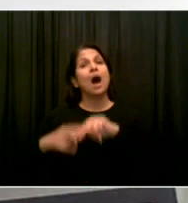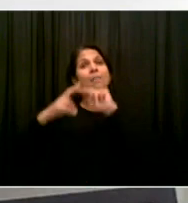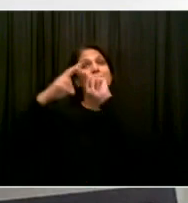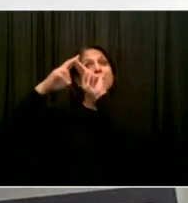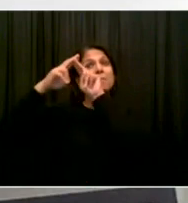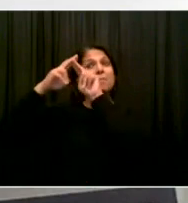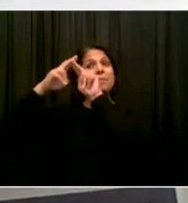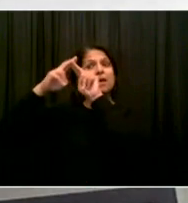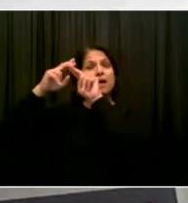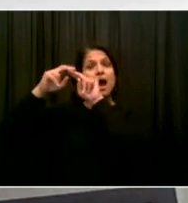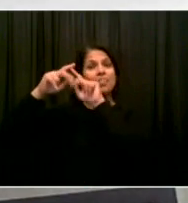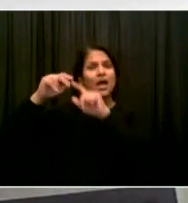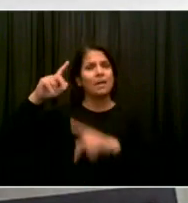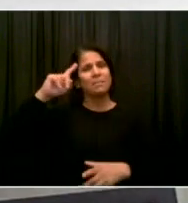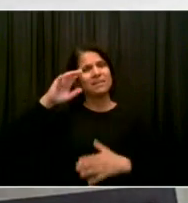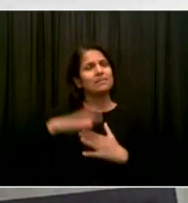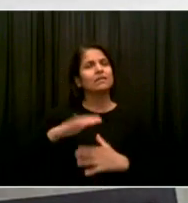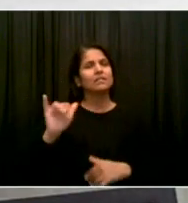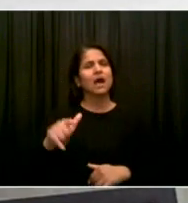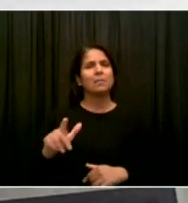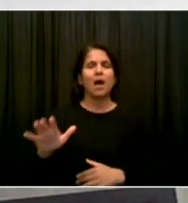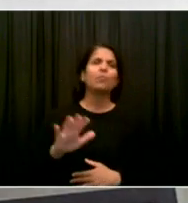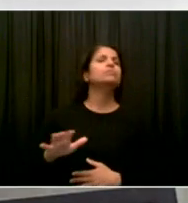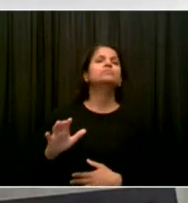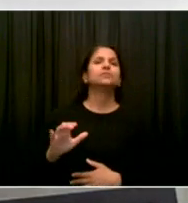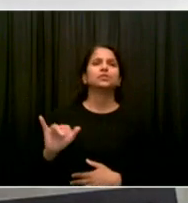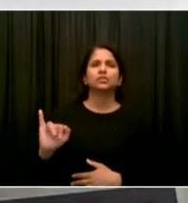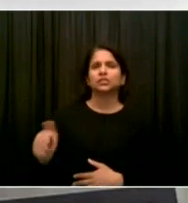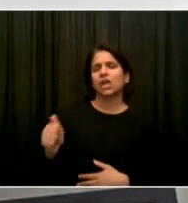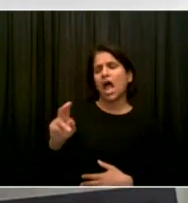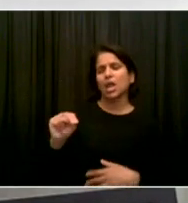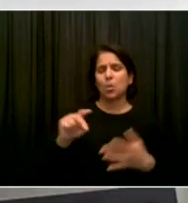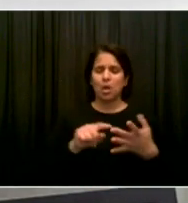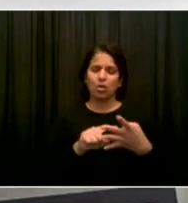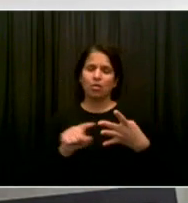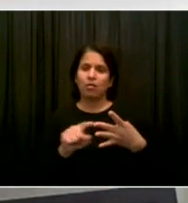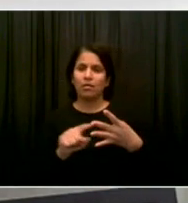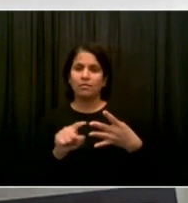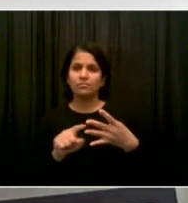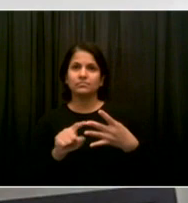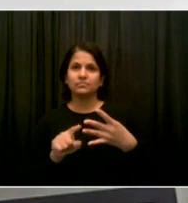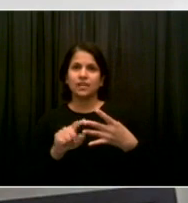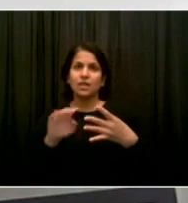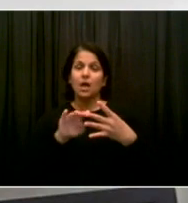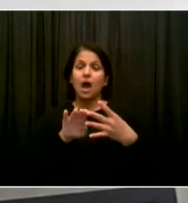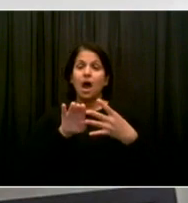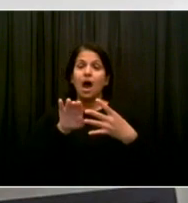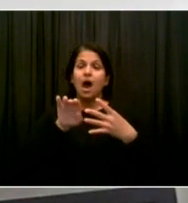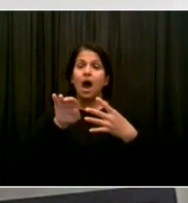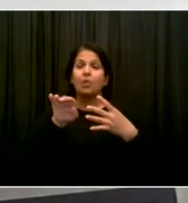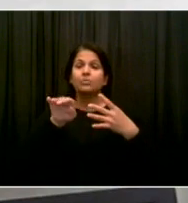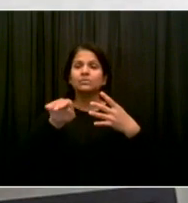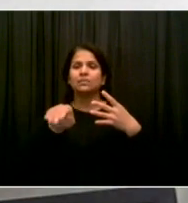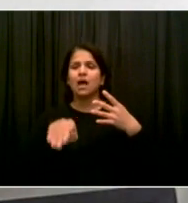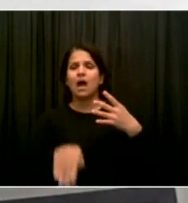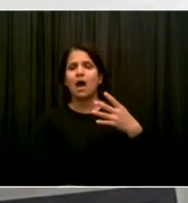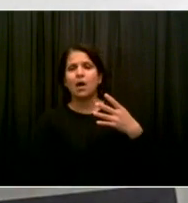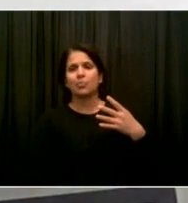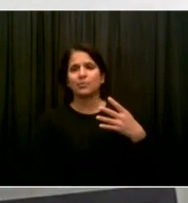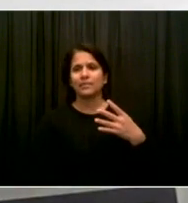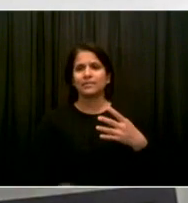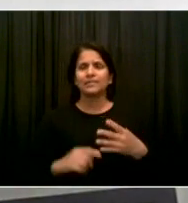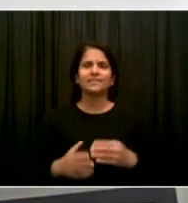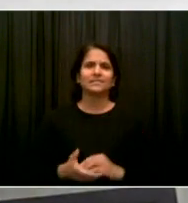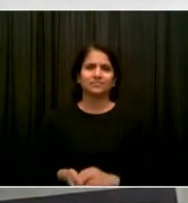mid-January, we'll start to see cases things leveling off and things returning